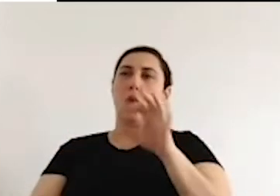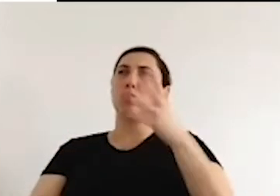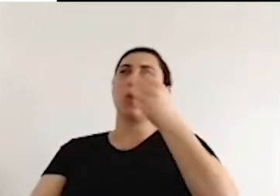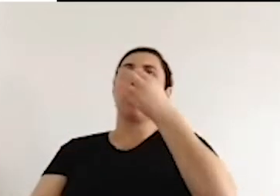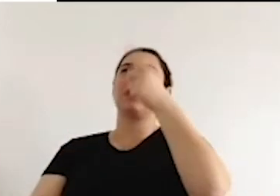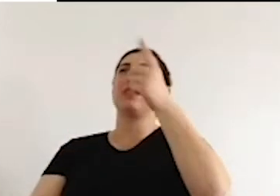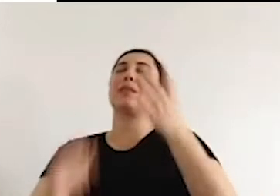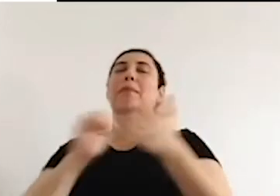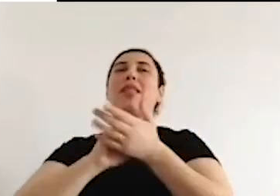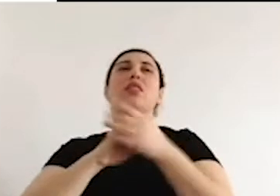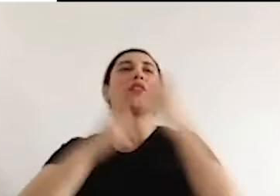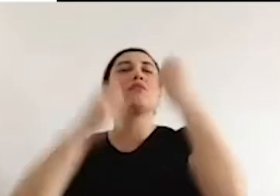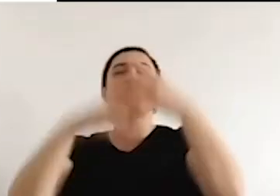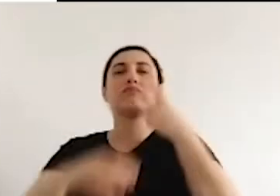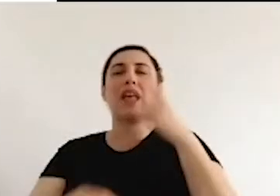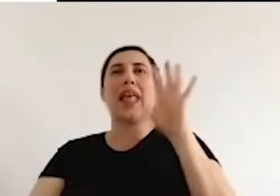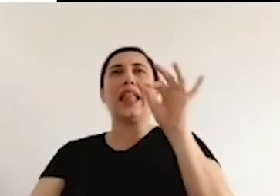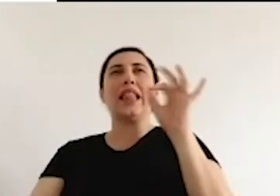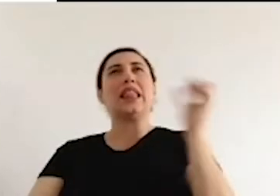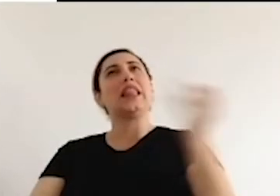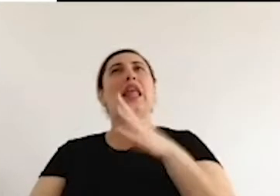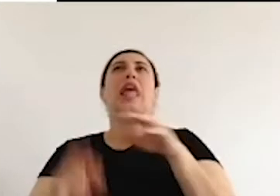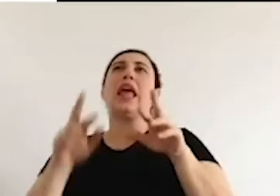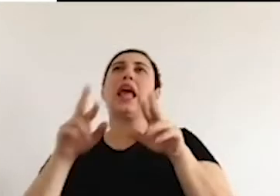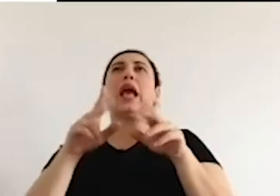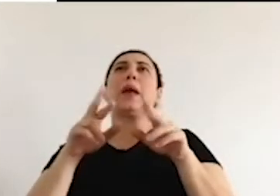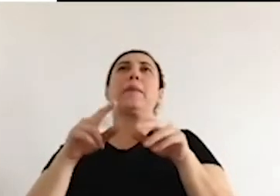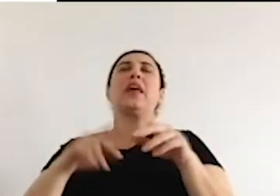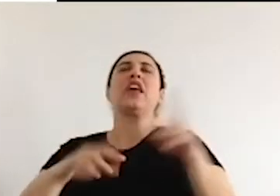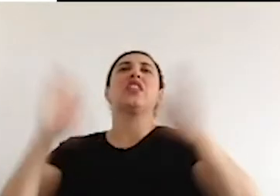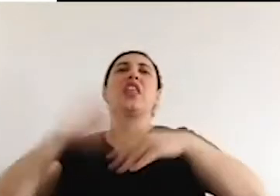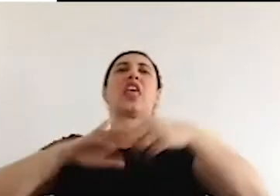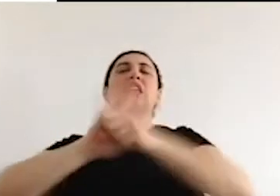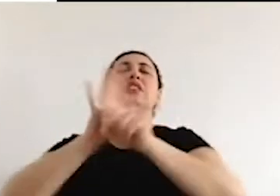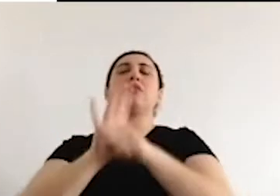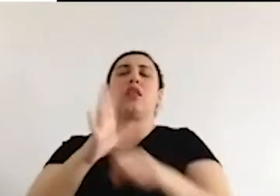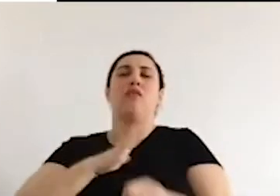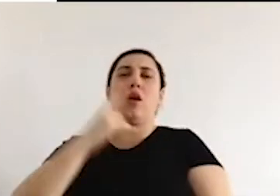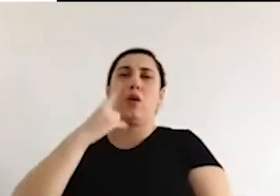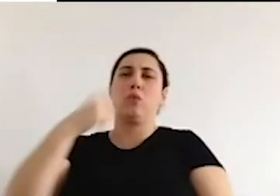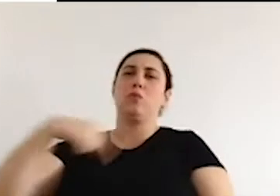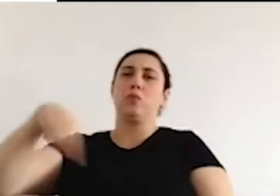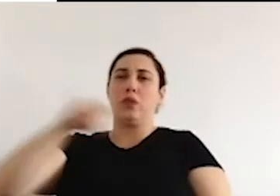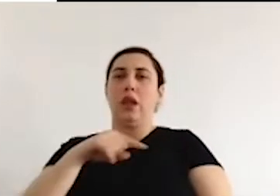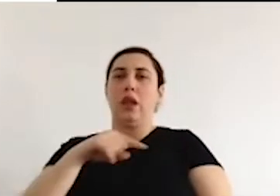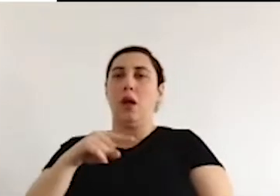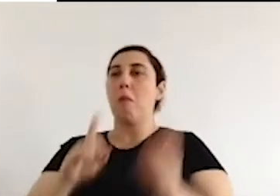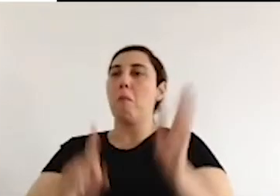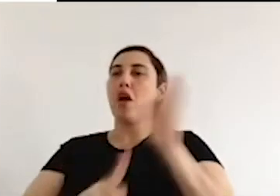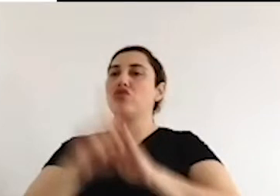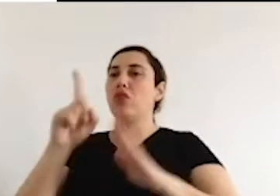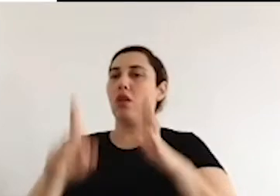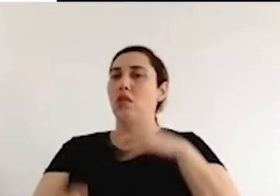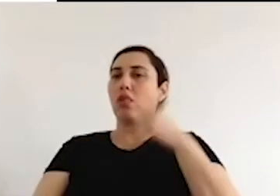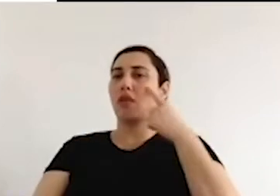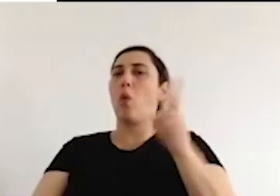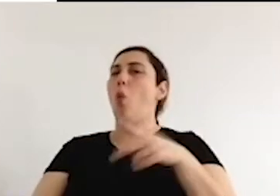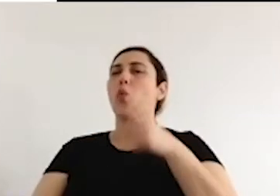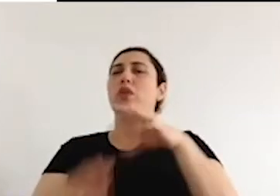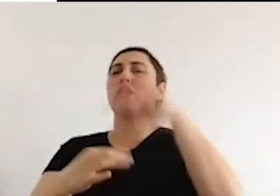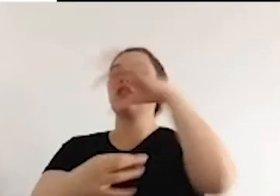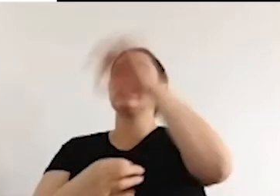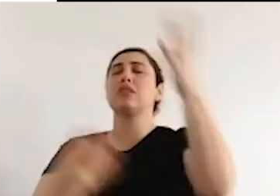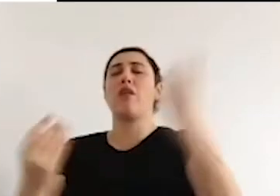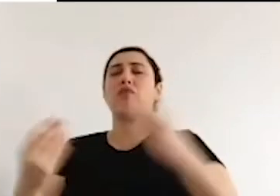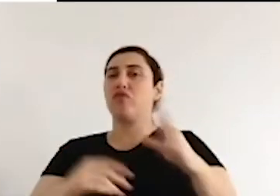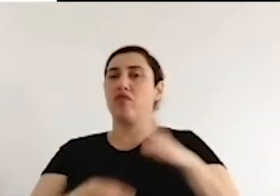In my own personal media watch, I can see a great number of lynching